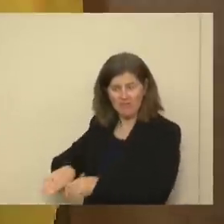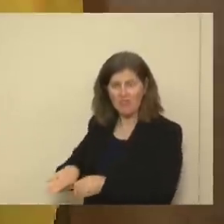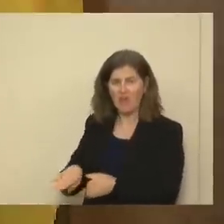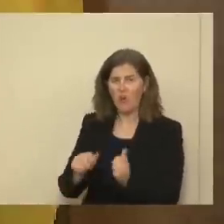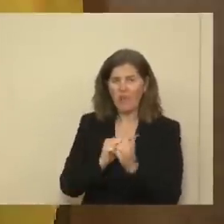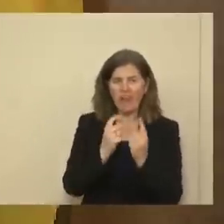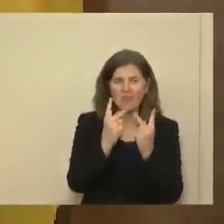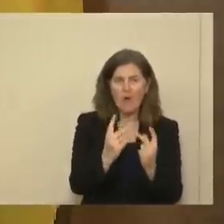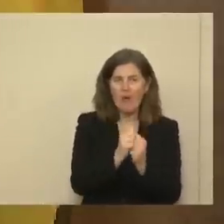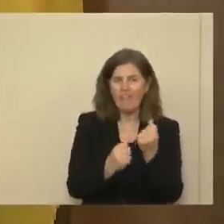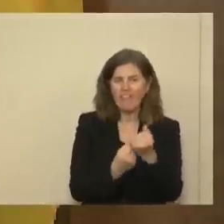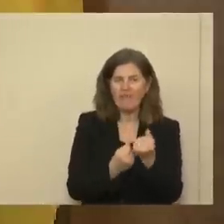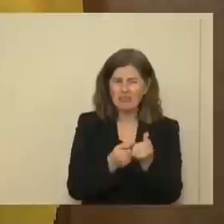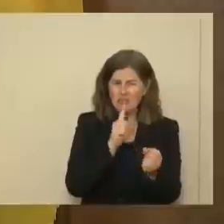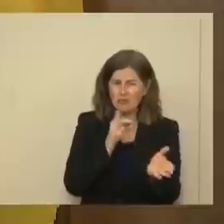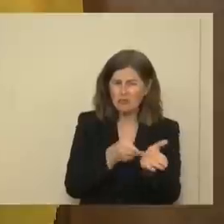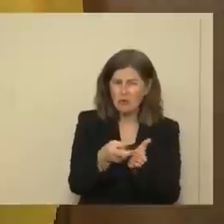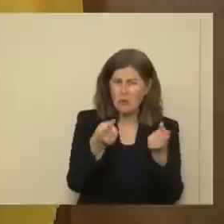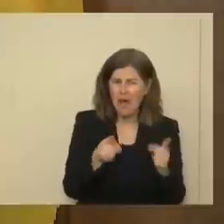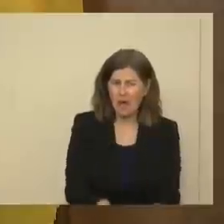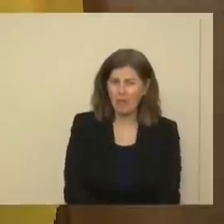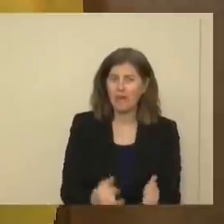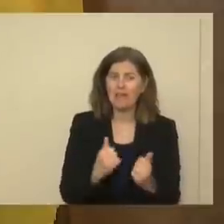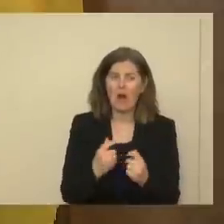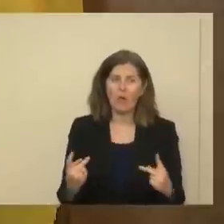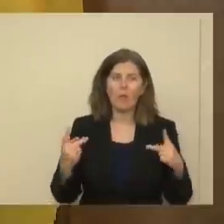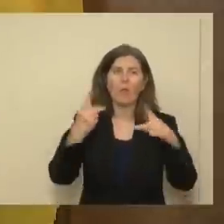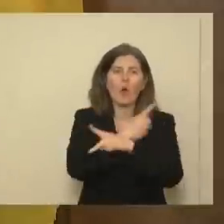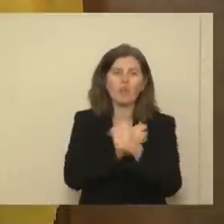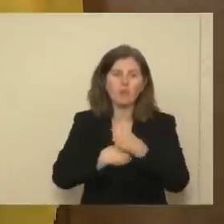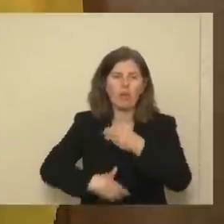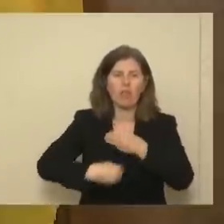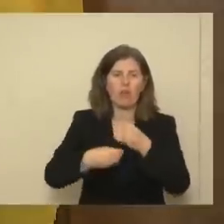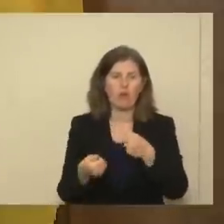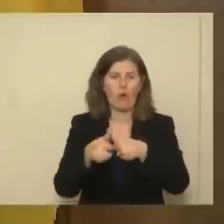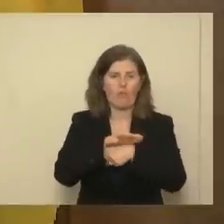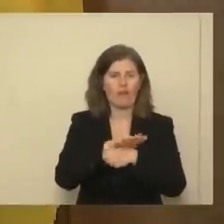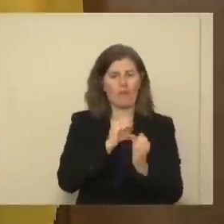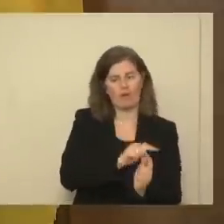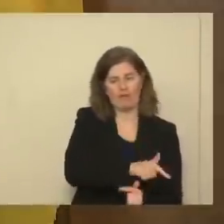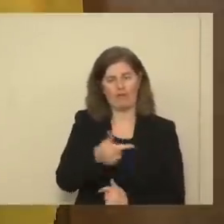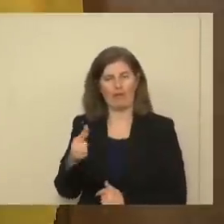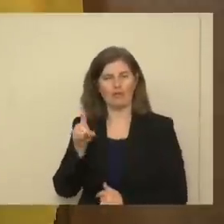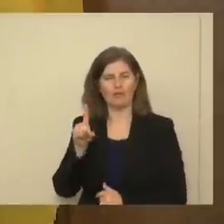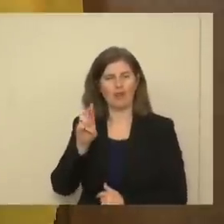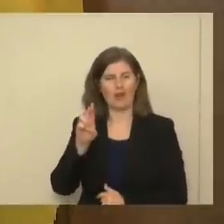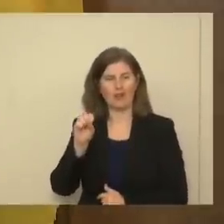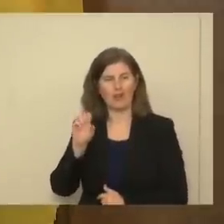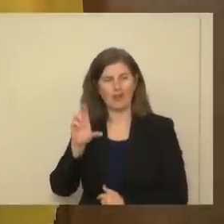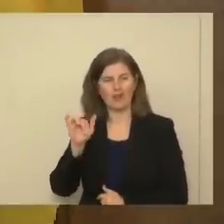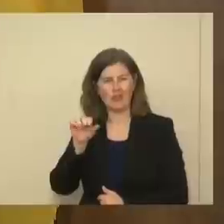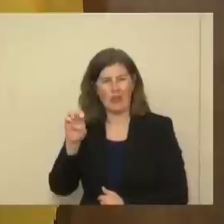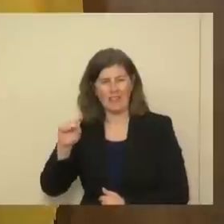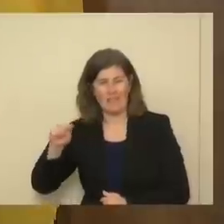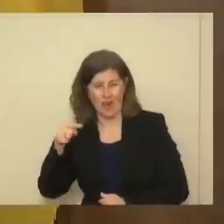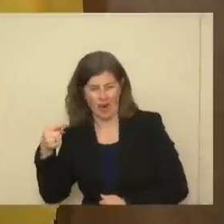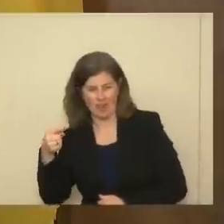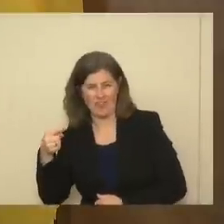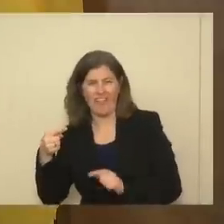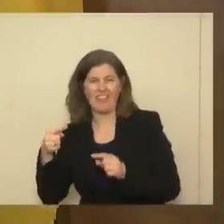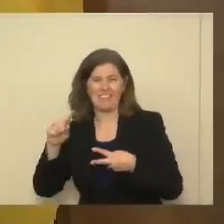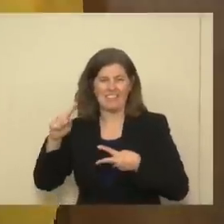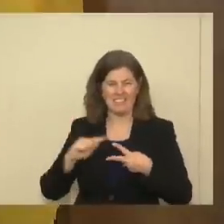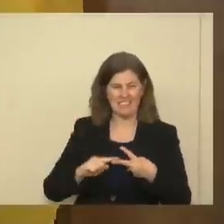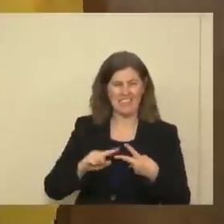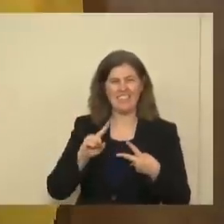it's true. That hasn't changed. And now it's exacerbated. So I'm actually going to go to Dr. Scraise first and then Secretary